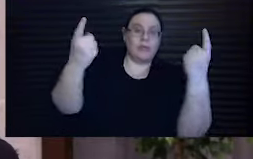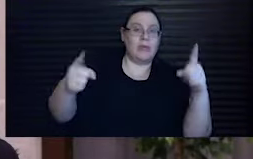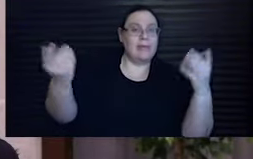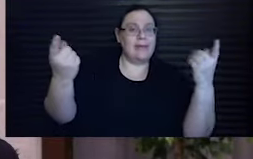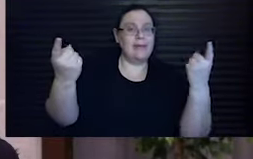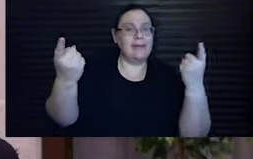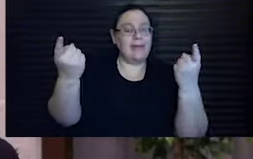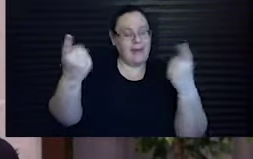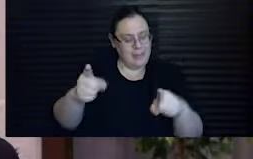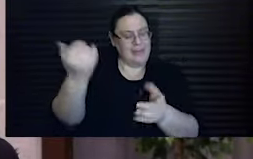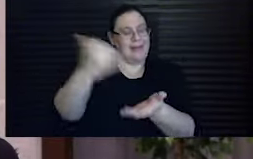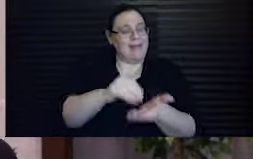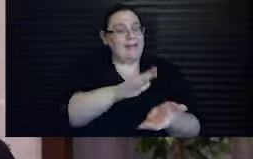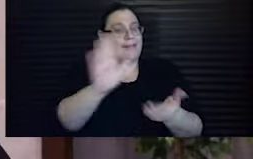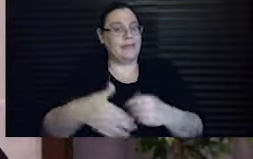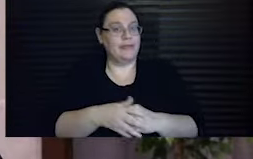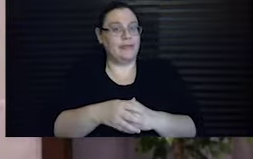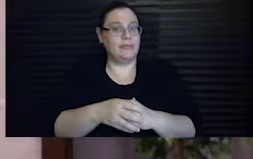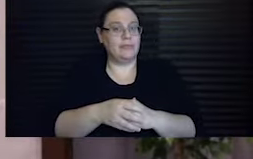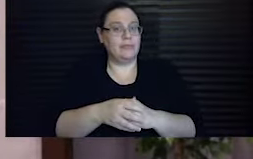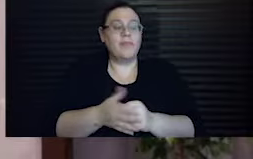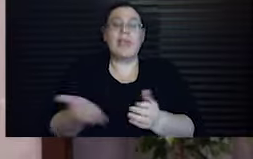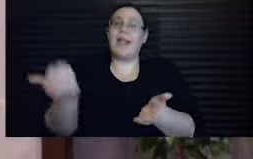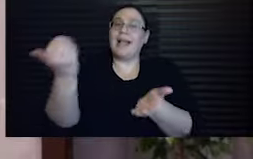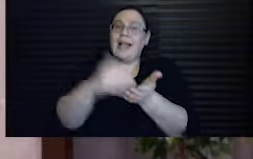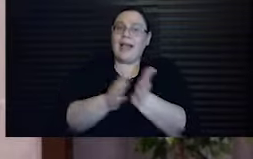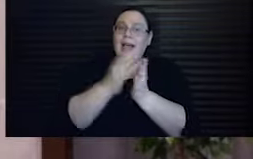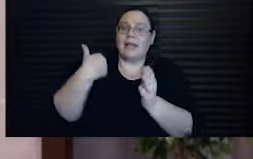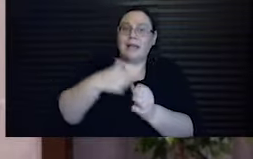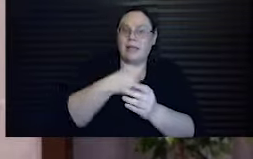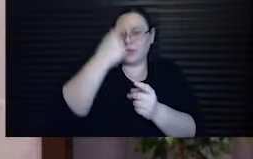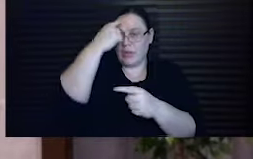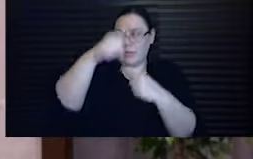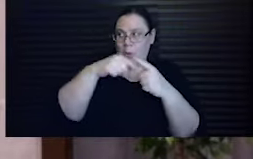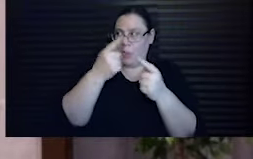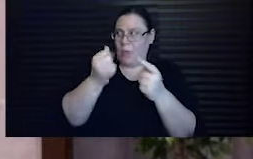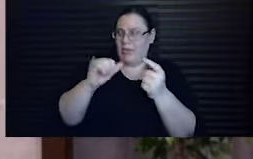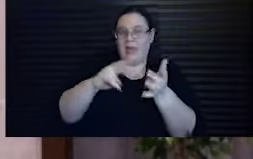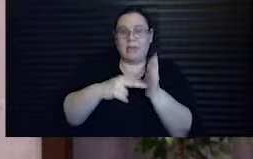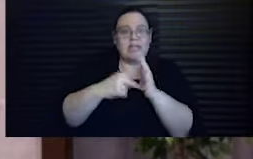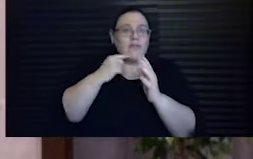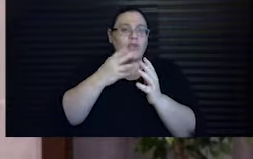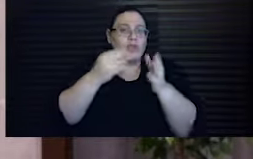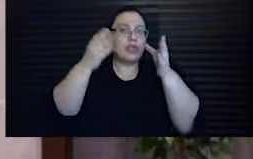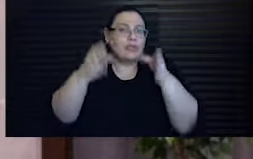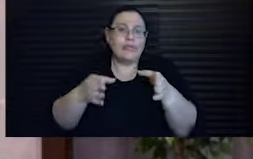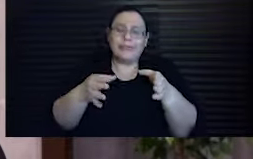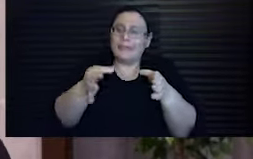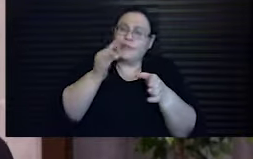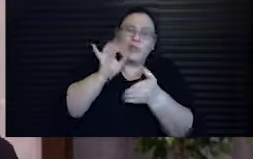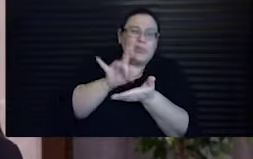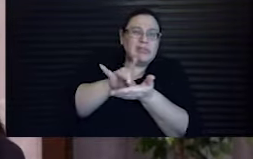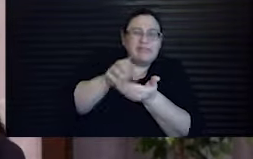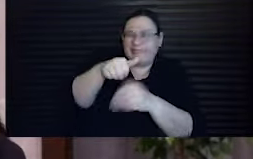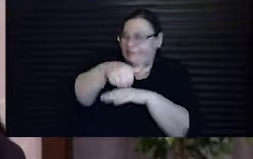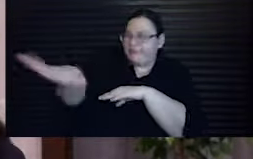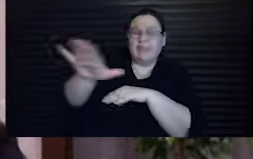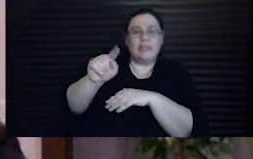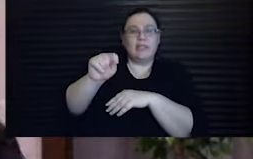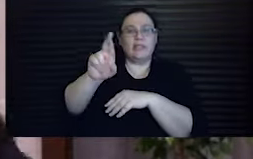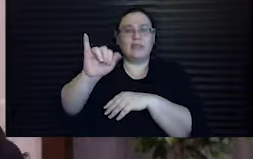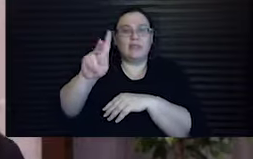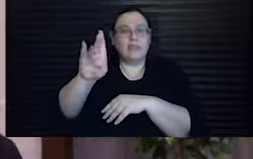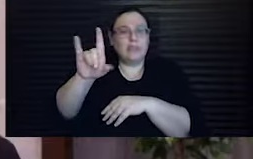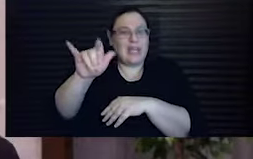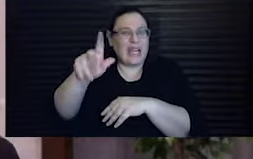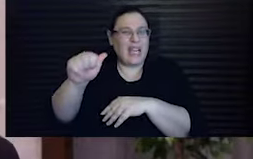again. Again, I ask us to think about what it means for a Jew who is about to be deported to Treblinka, about to